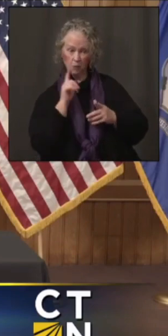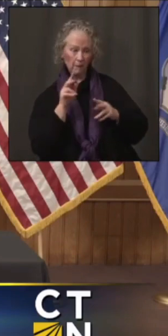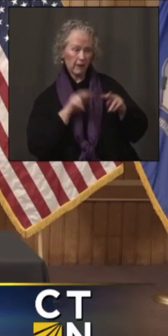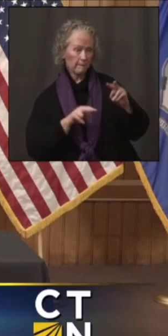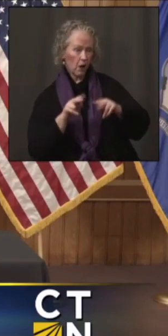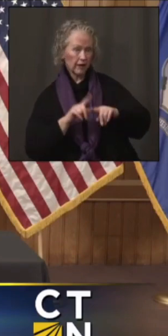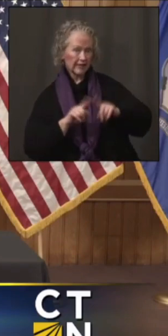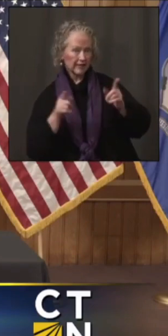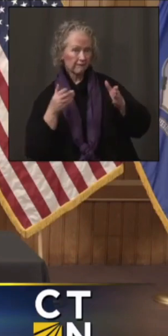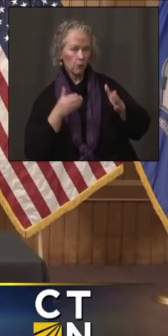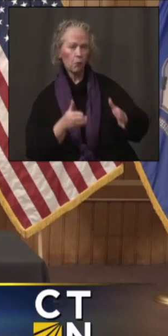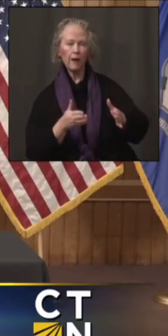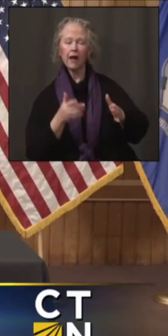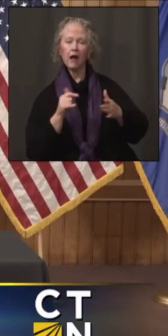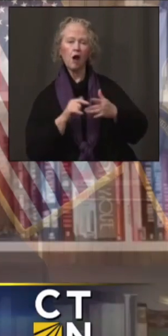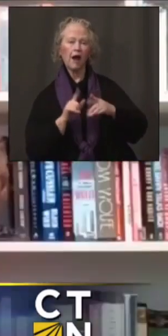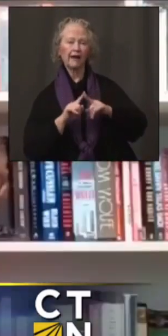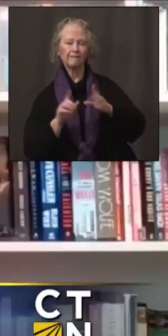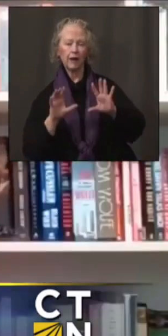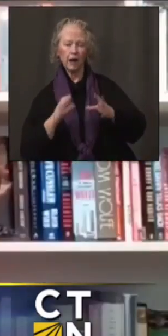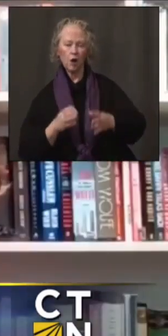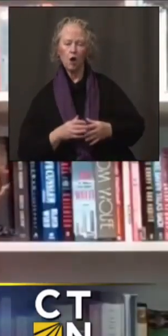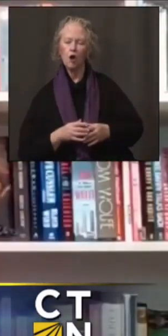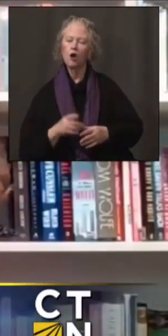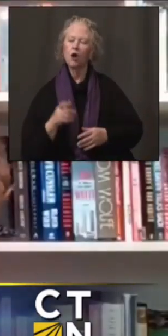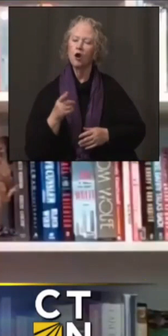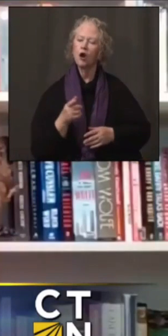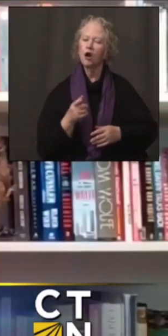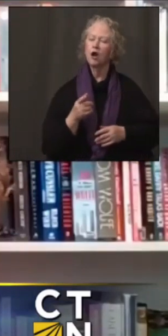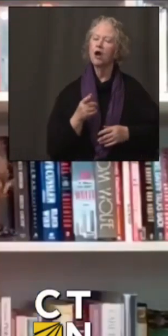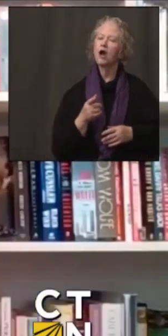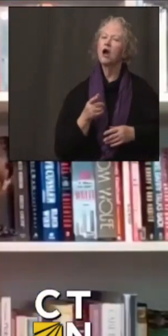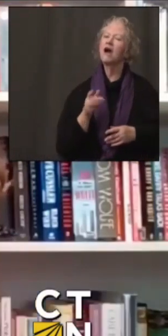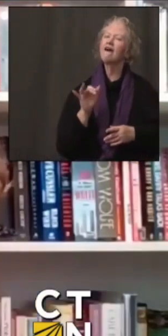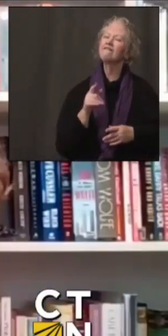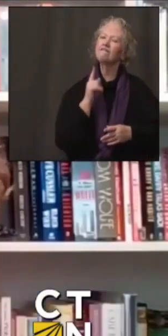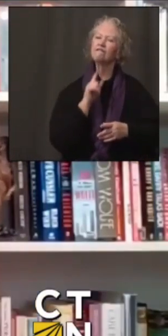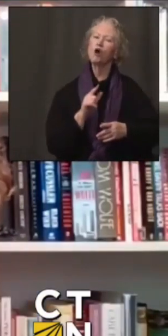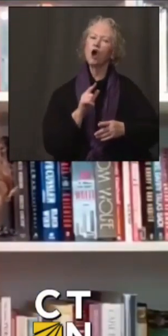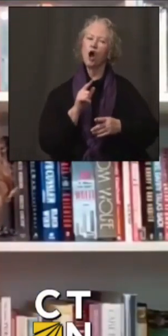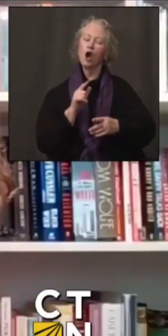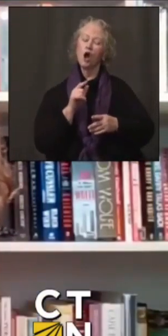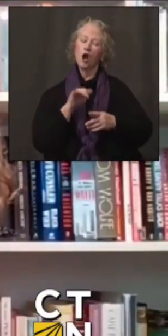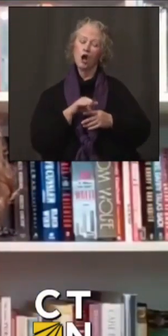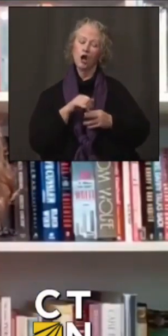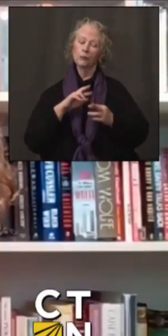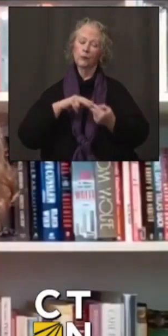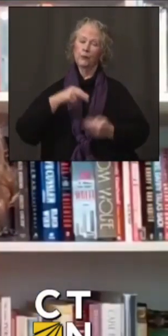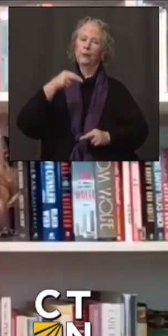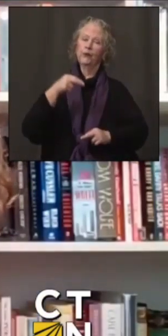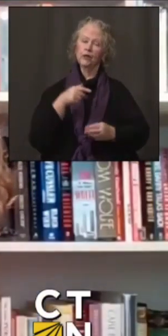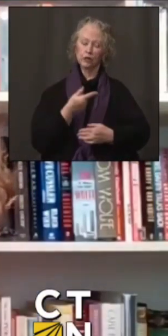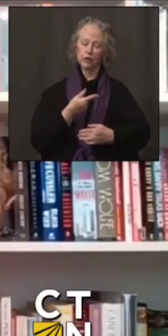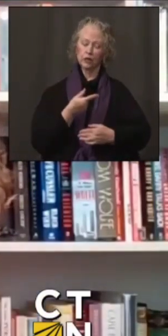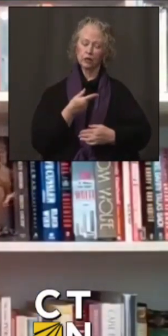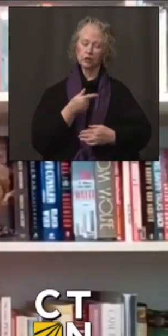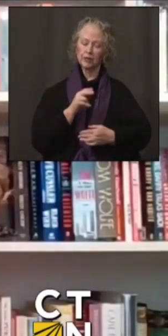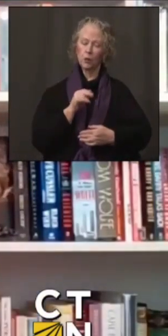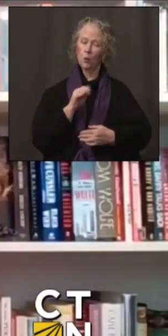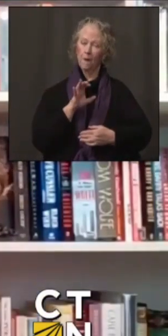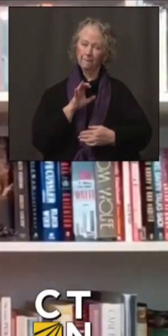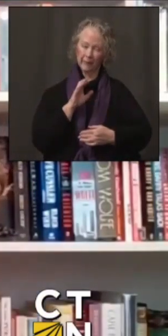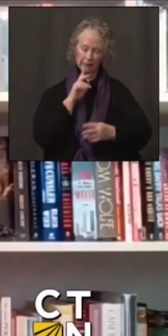Yes. We will not be able to do genomic sequencing on every single case in Connecticut. Right now,